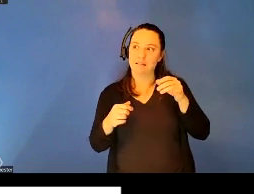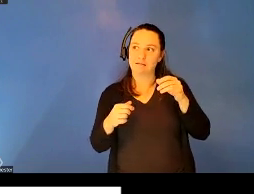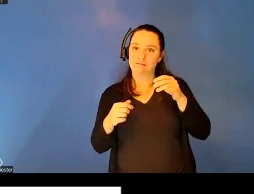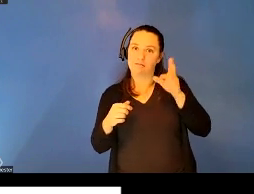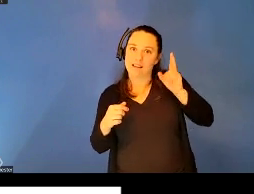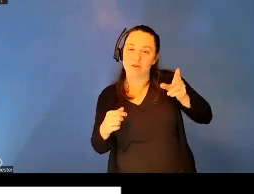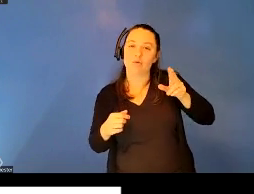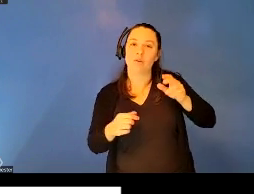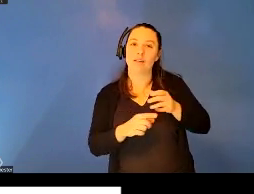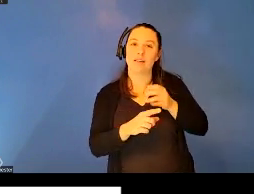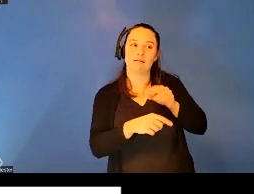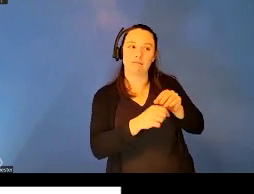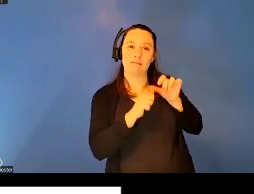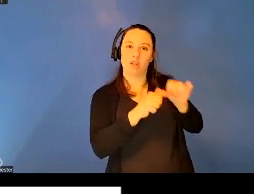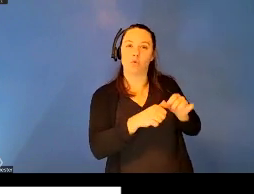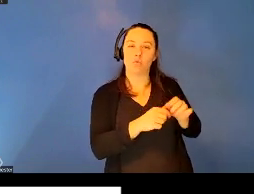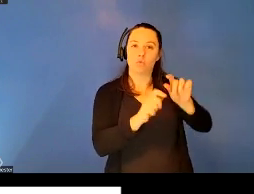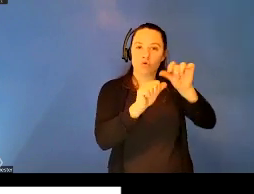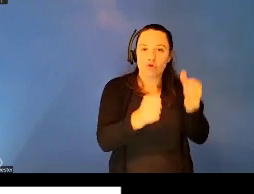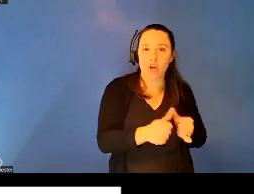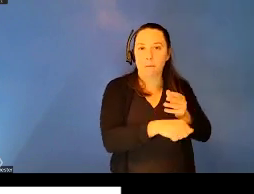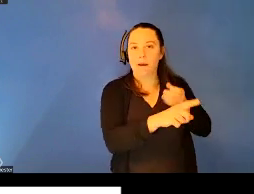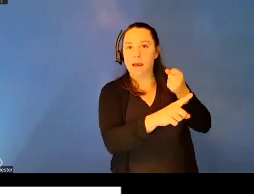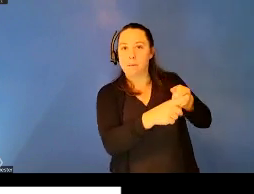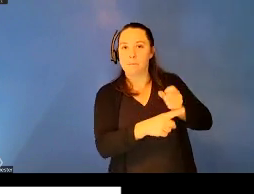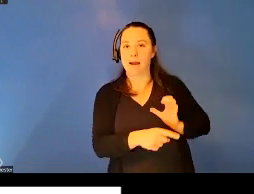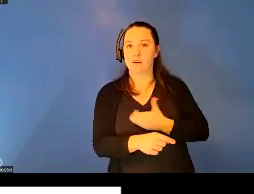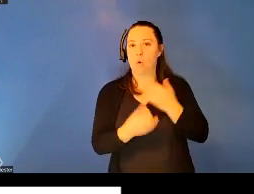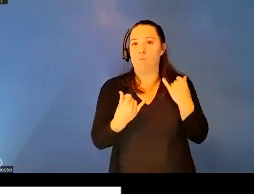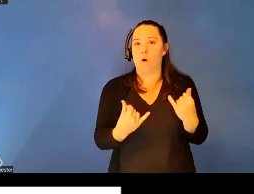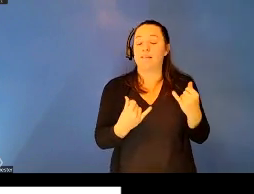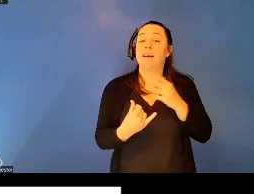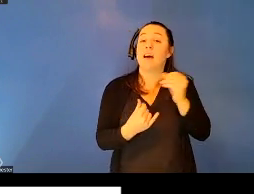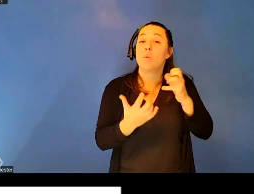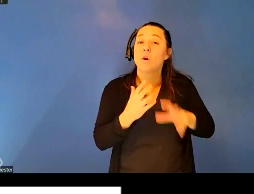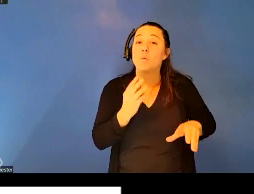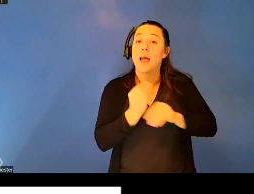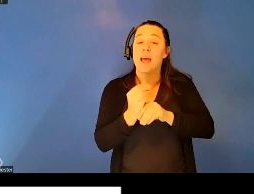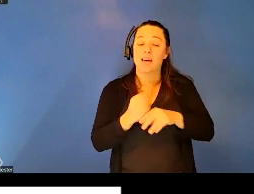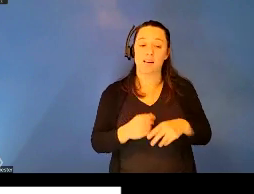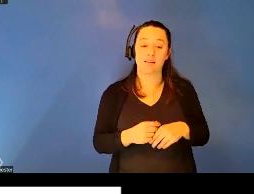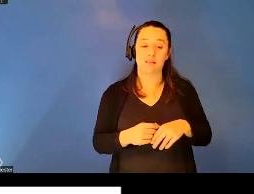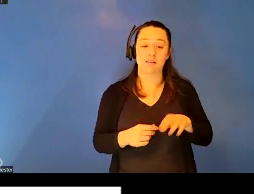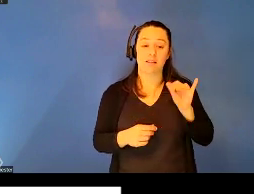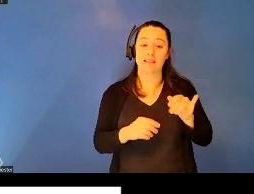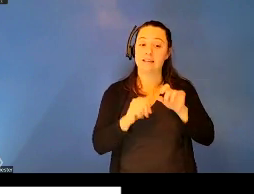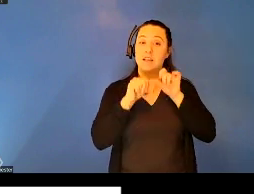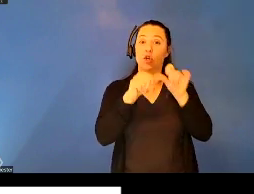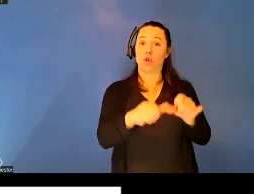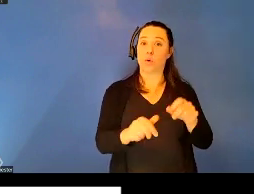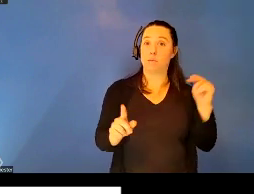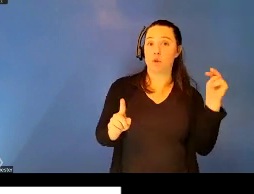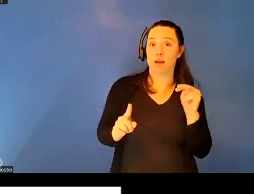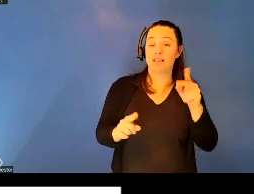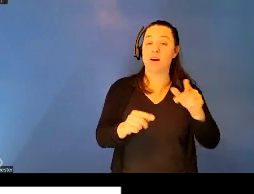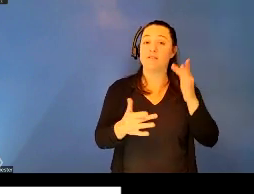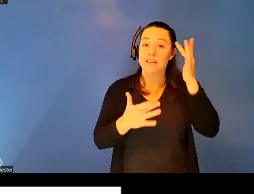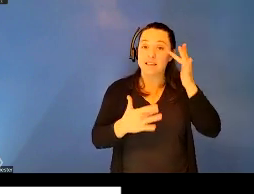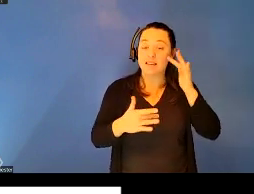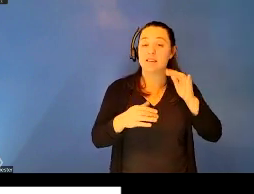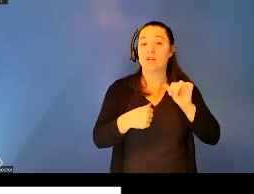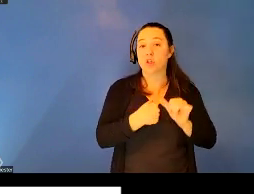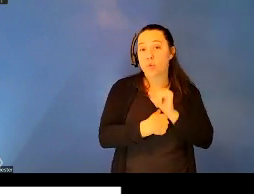for our health responses. And I want to add that, you know, this enduring perspective of disease threat framed through